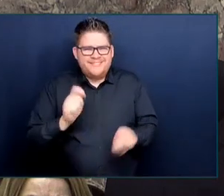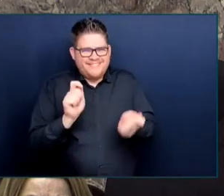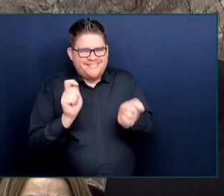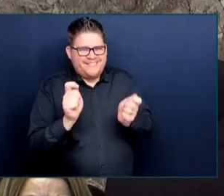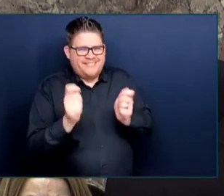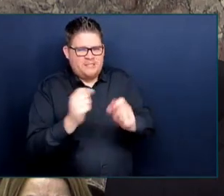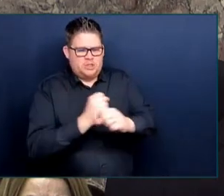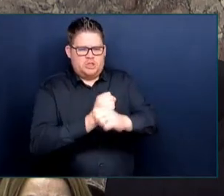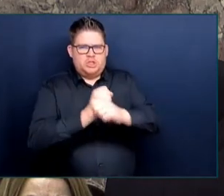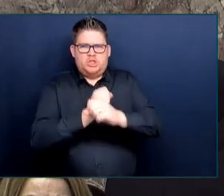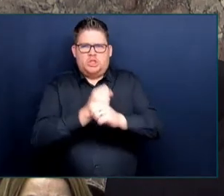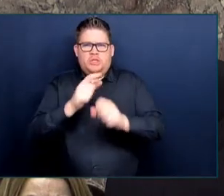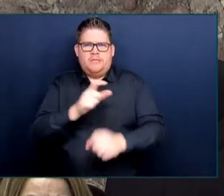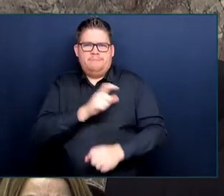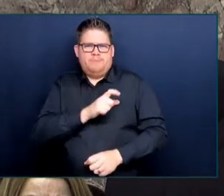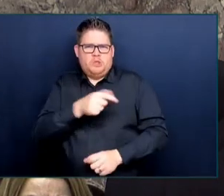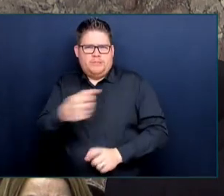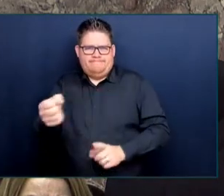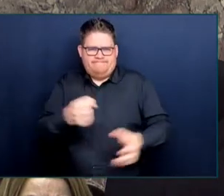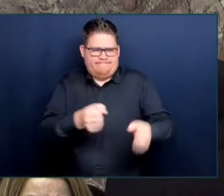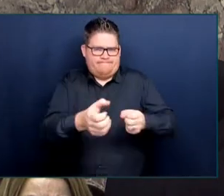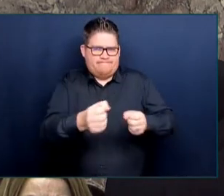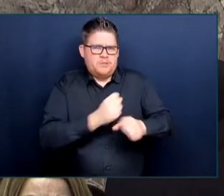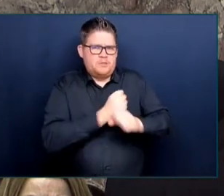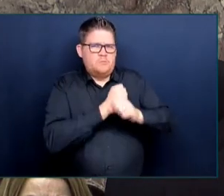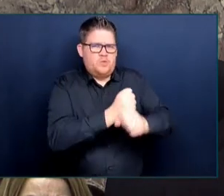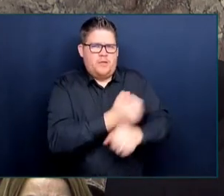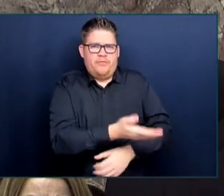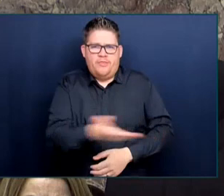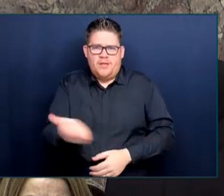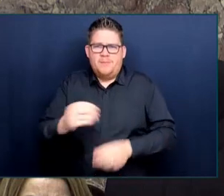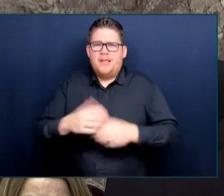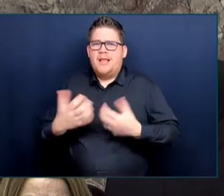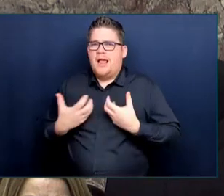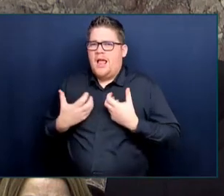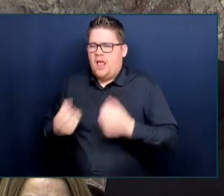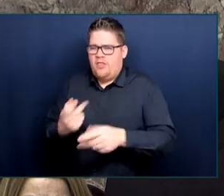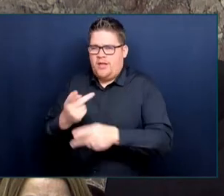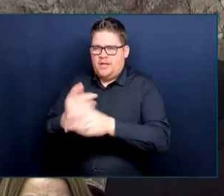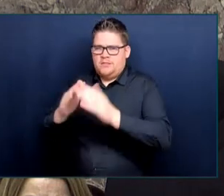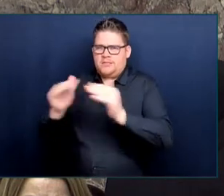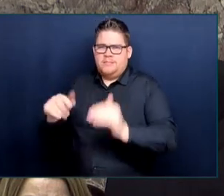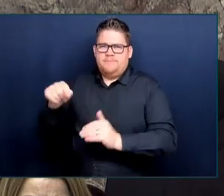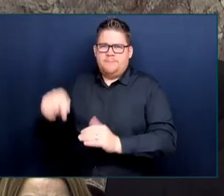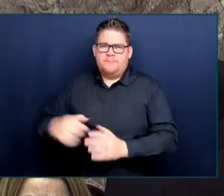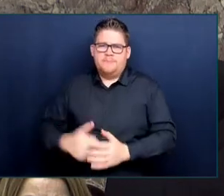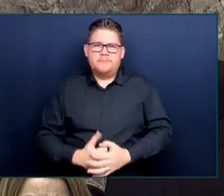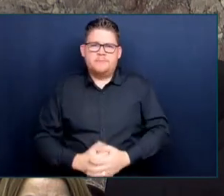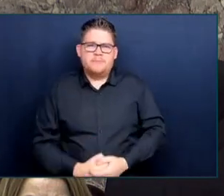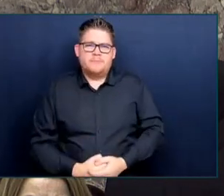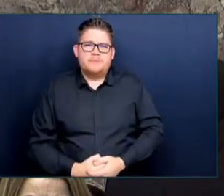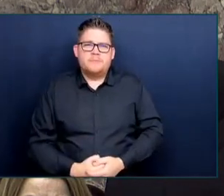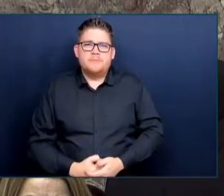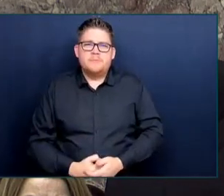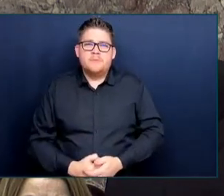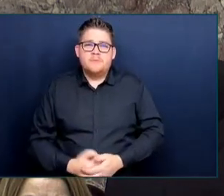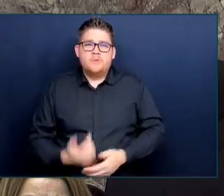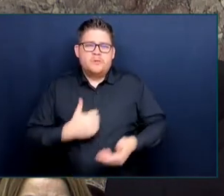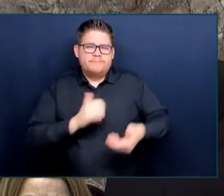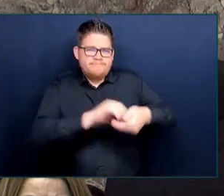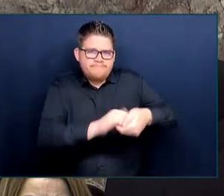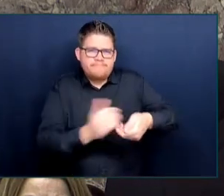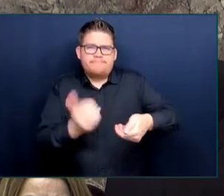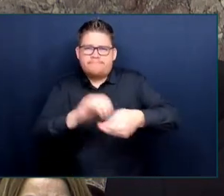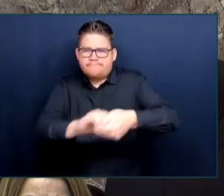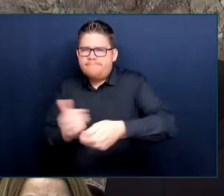public health care system. And we're doing it, Honourable Speaker, in cooperation. I must say, one of the things that we have